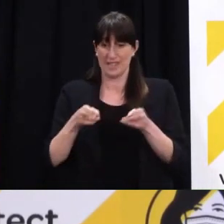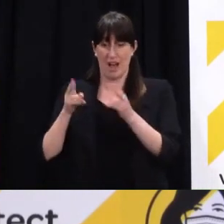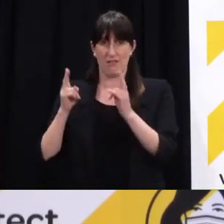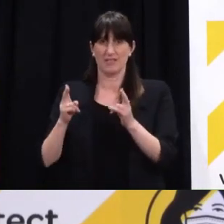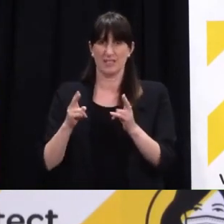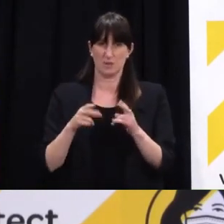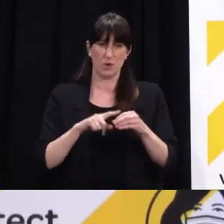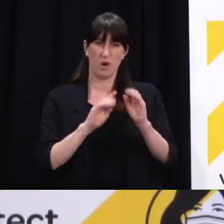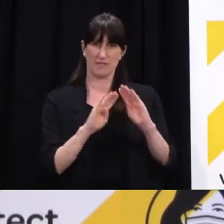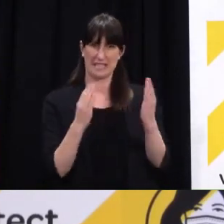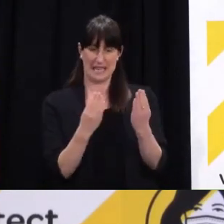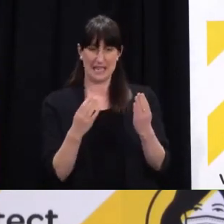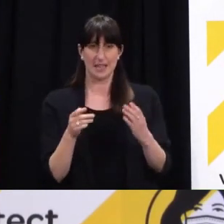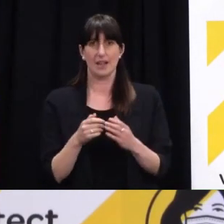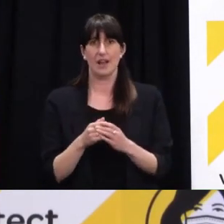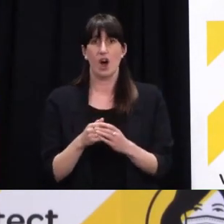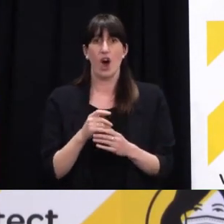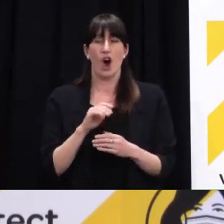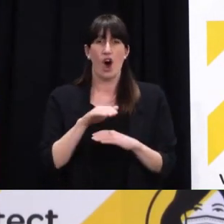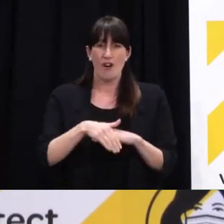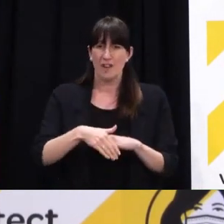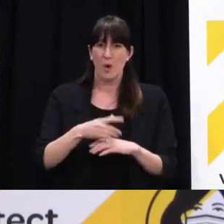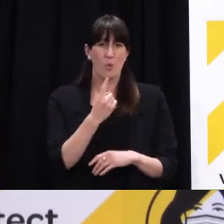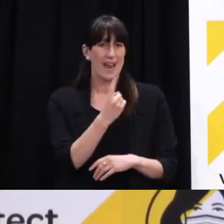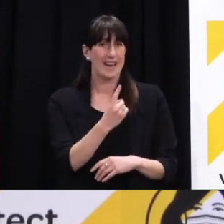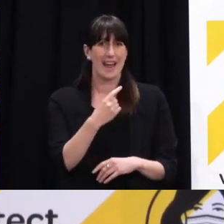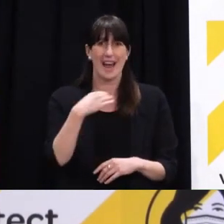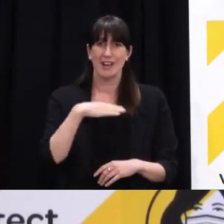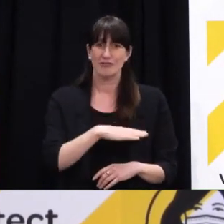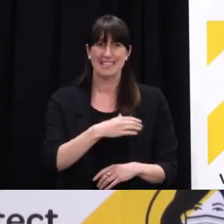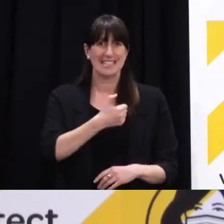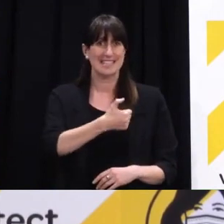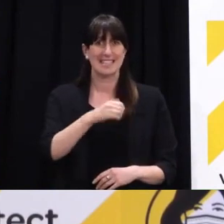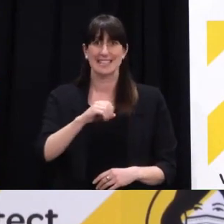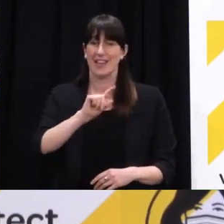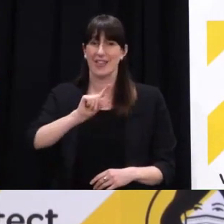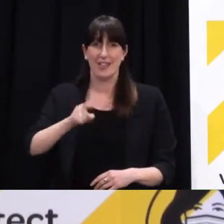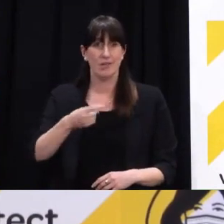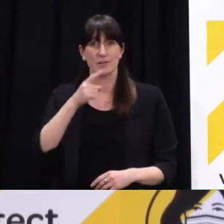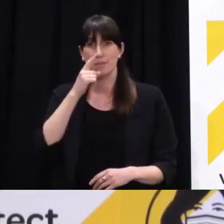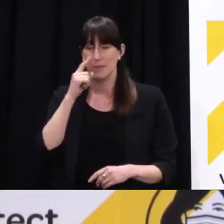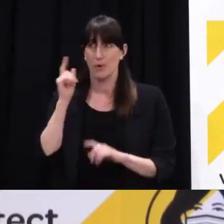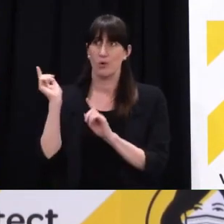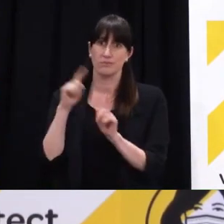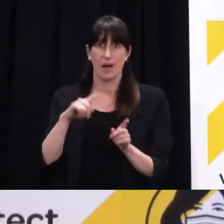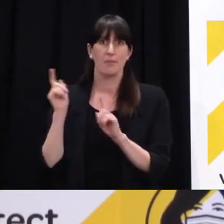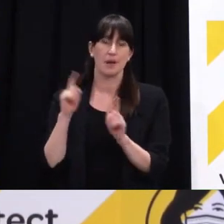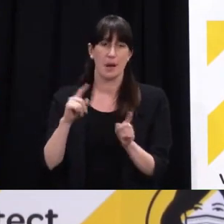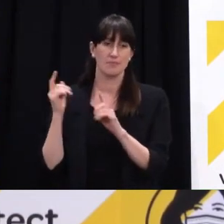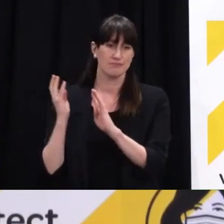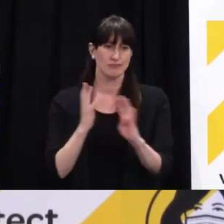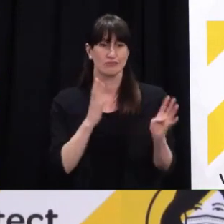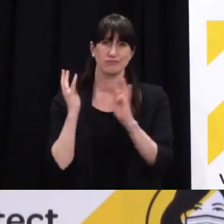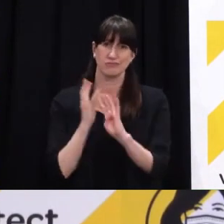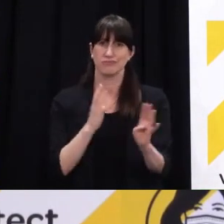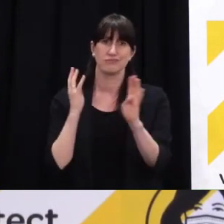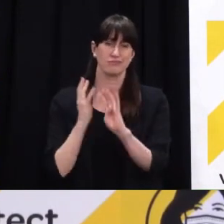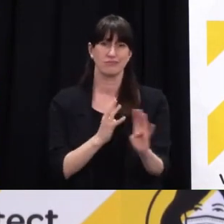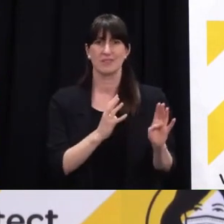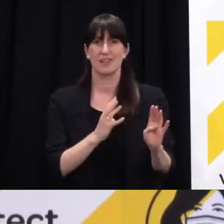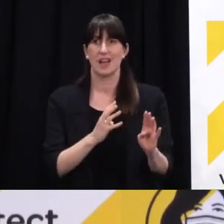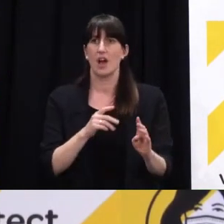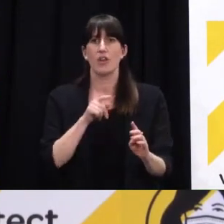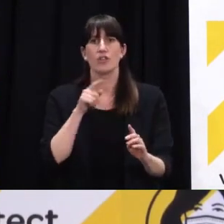160,000 New Zealanders enter into them, you know, from a range of different places